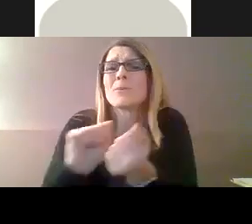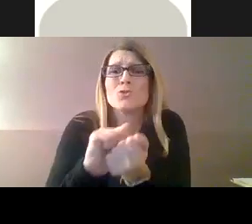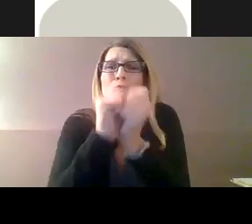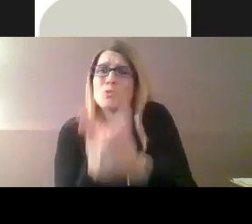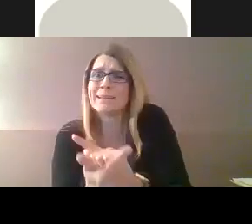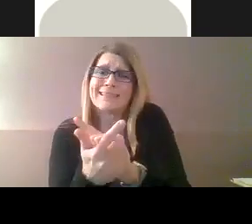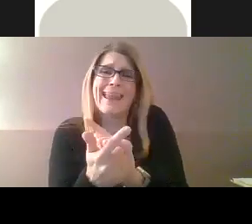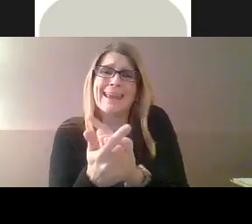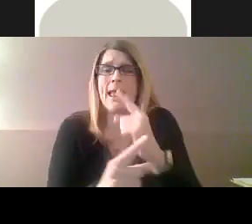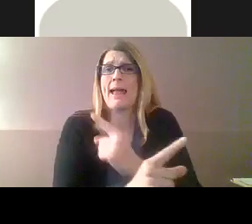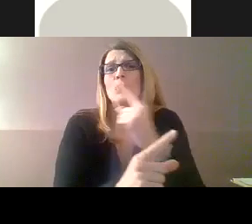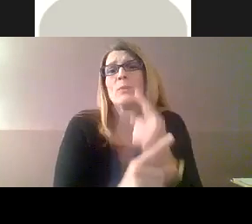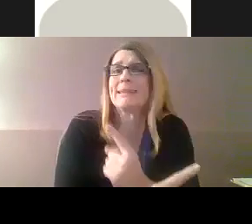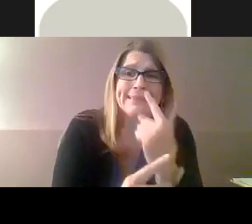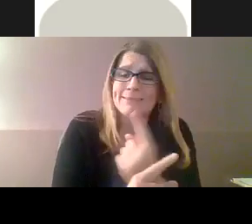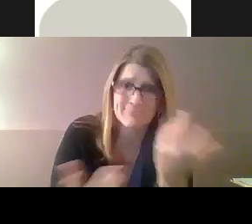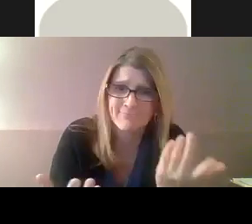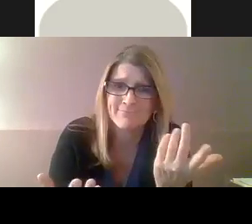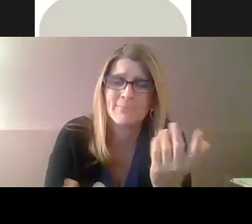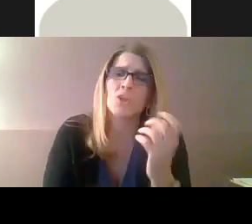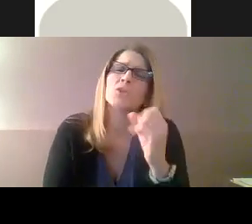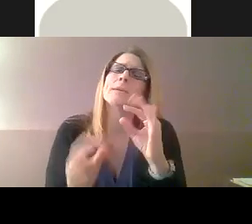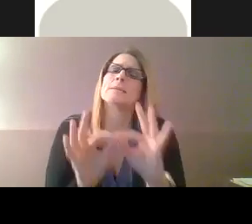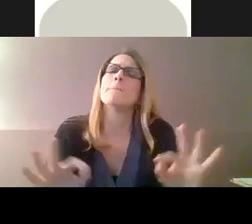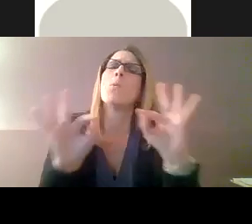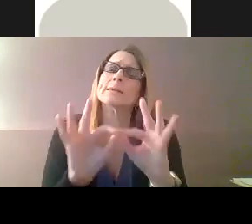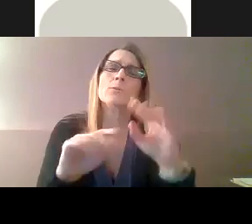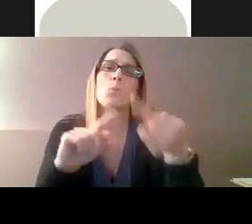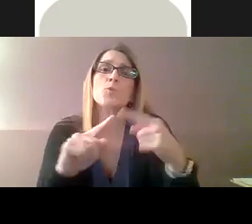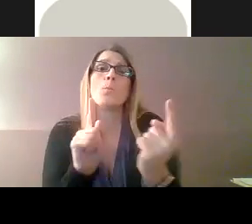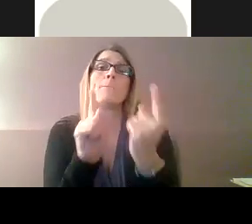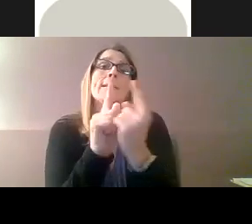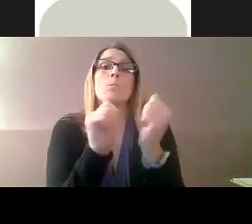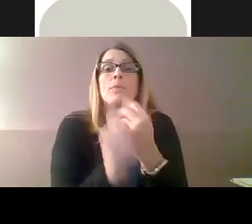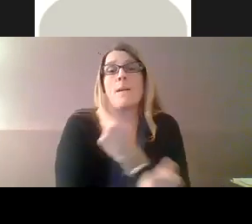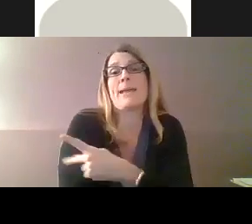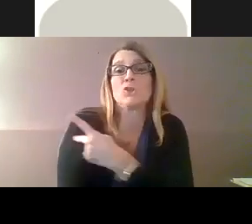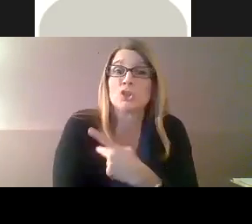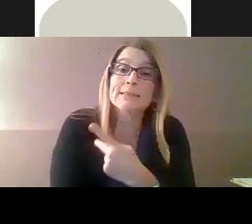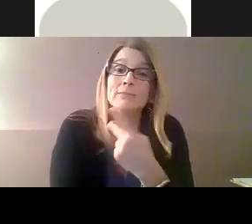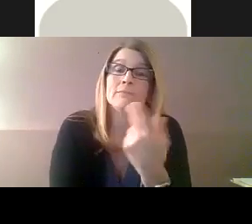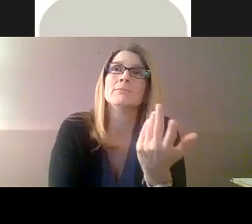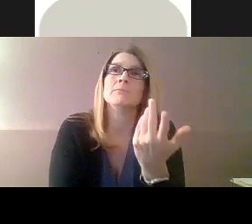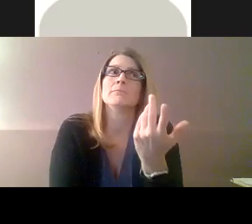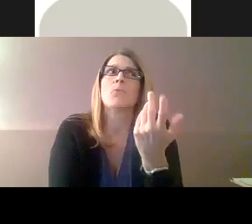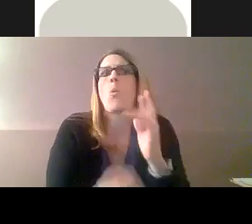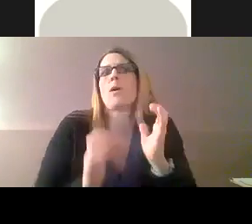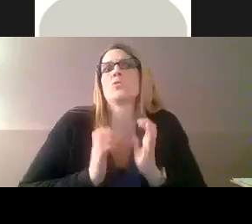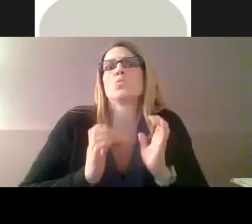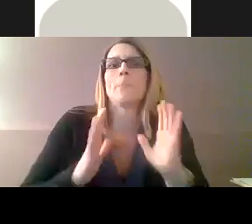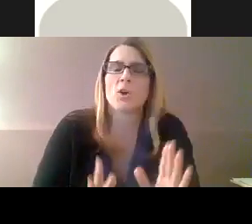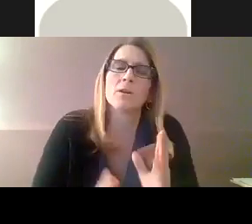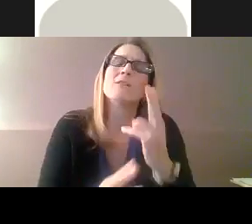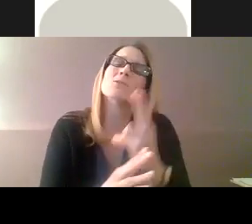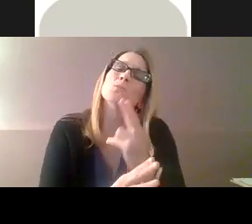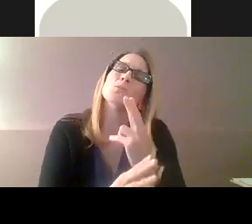emotional perceptions and opinions related to anything. So it's really critical and important if you meet with a